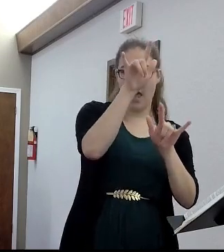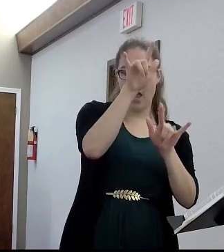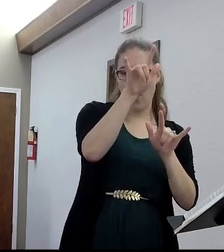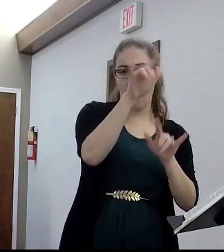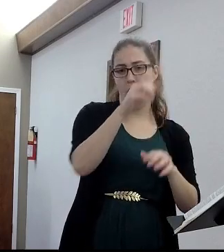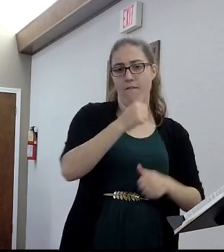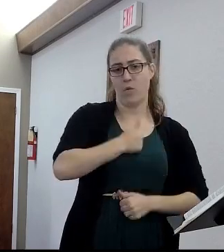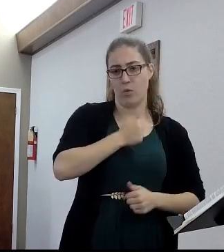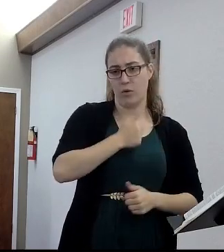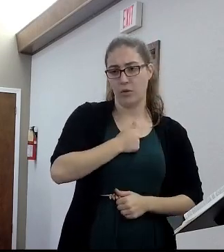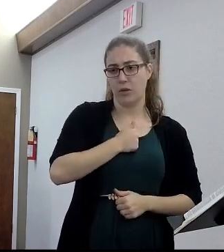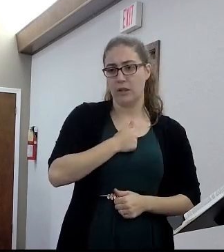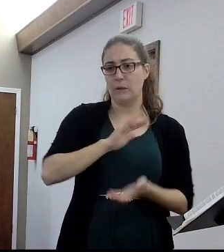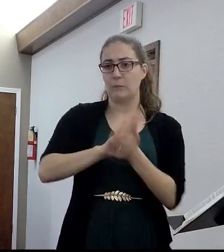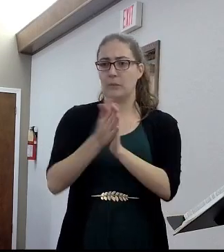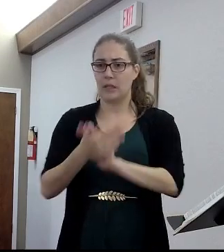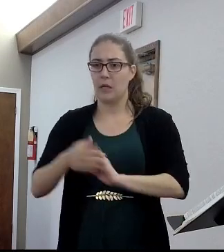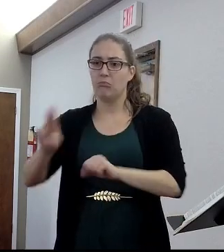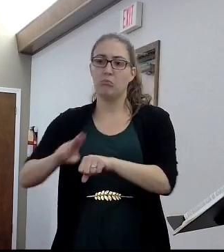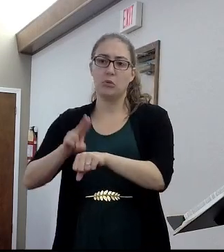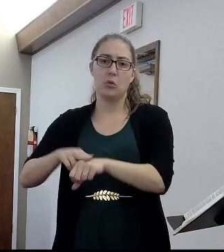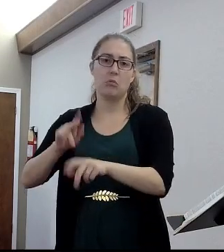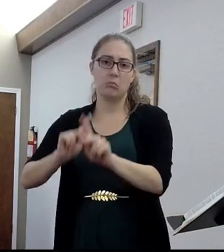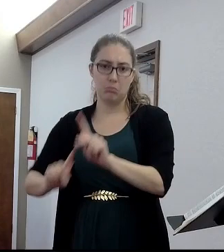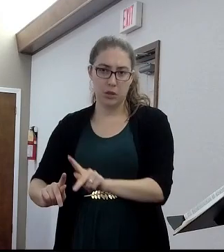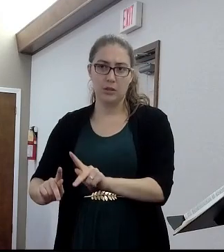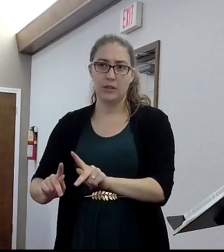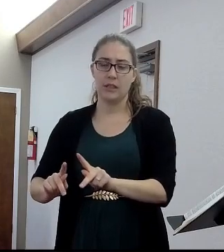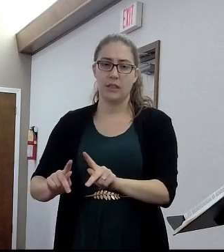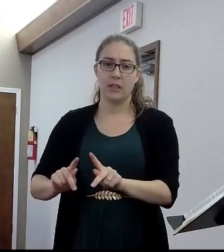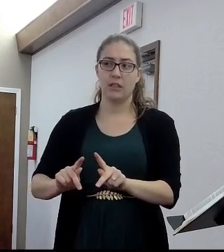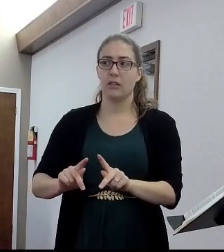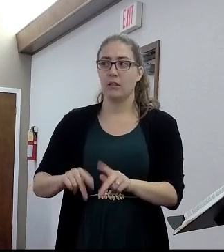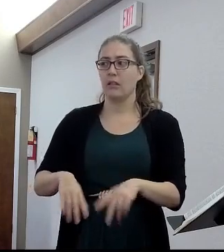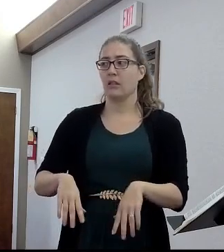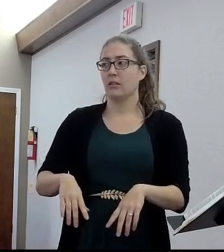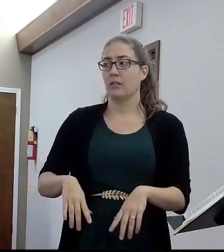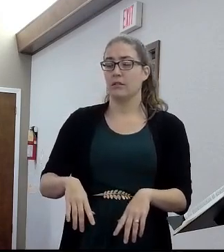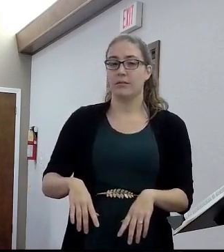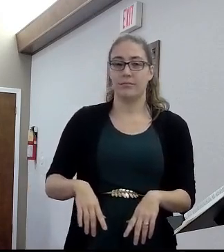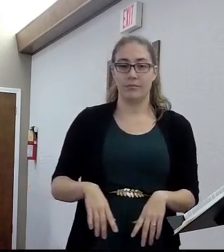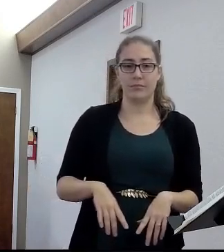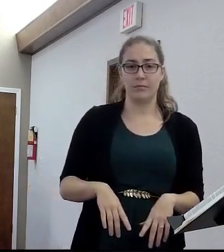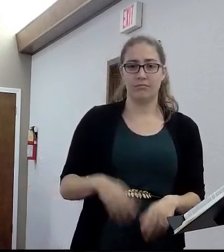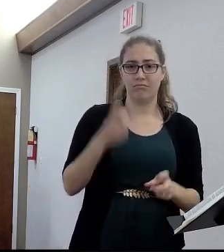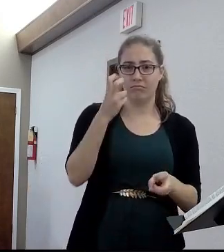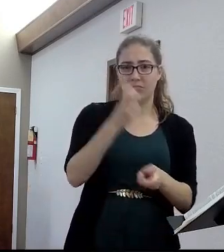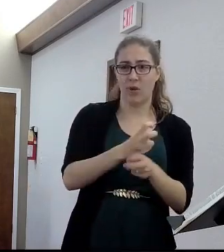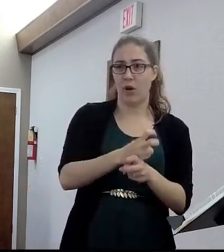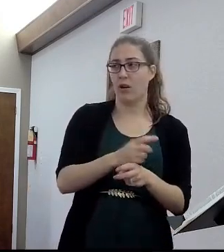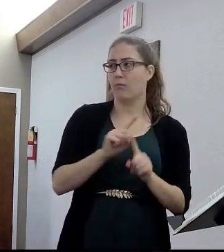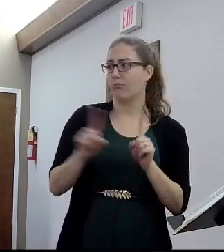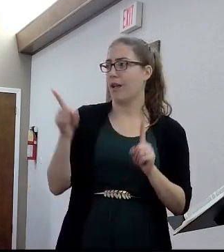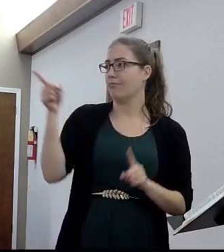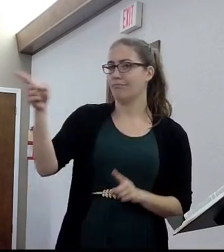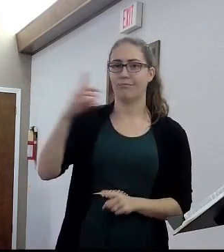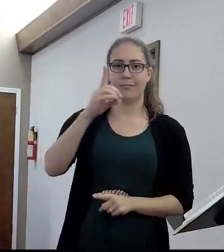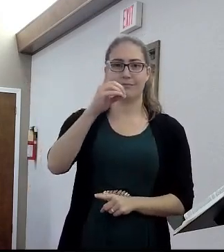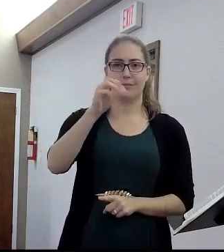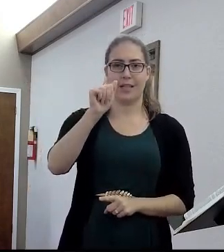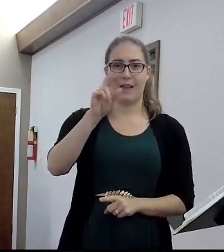There's a stress associated with that. For David moving here, whatever. Pitch a tent, right? No stress associated with that.